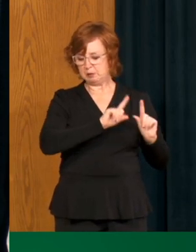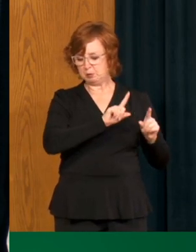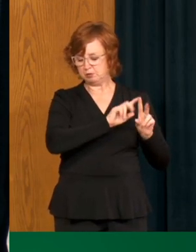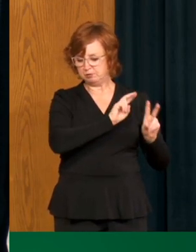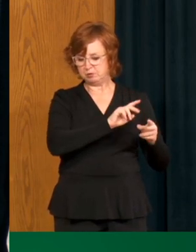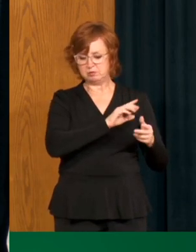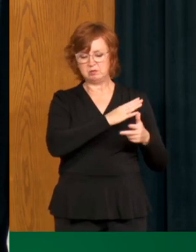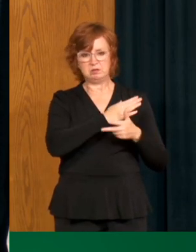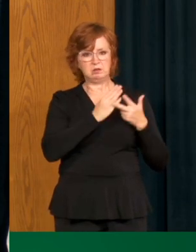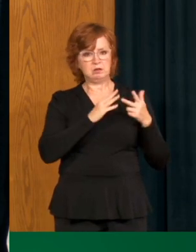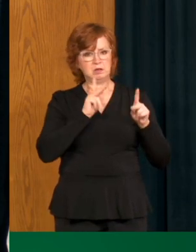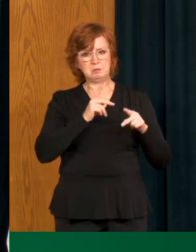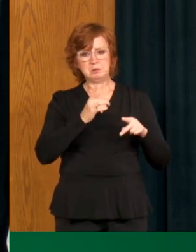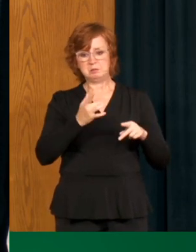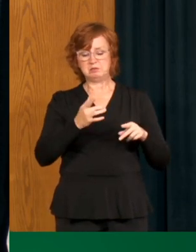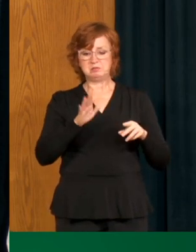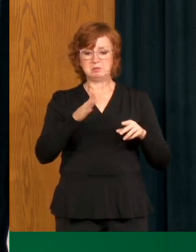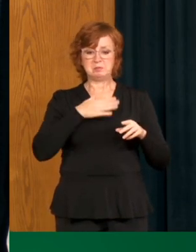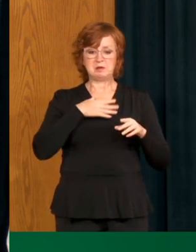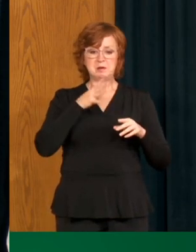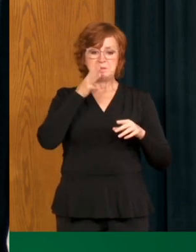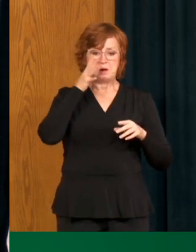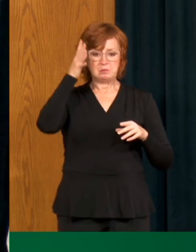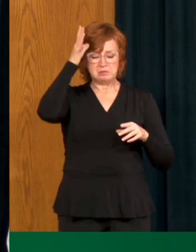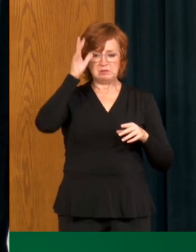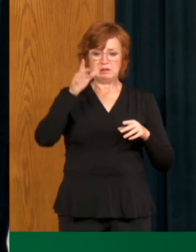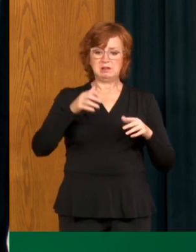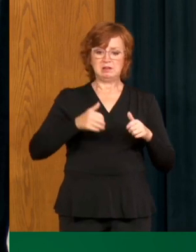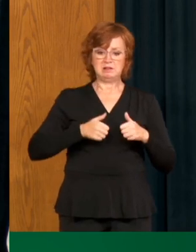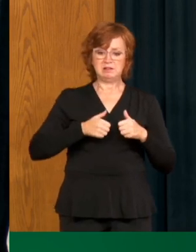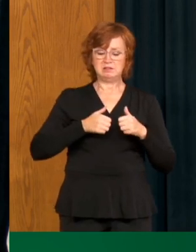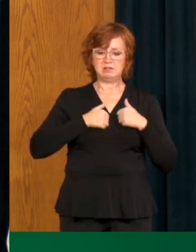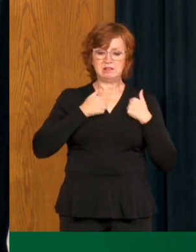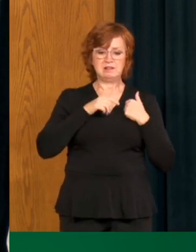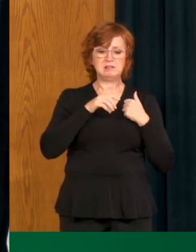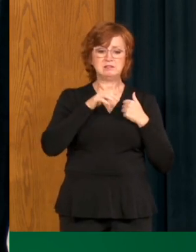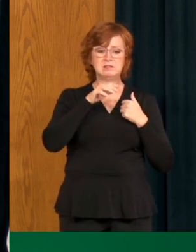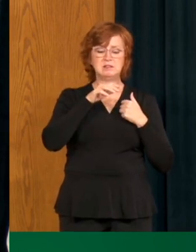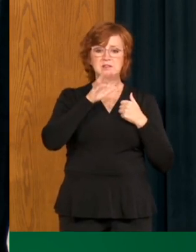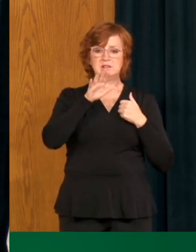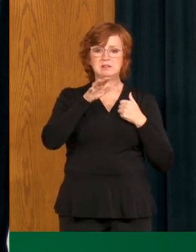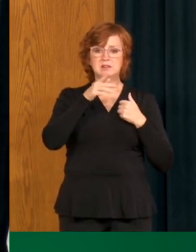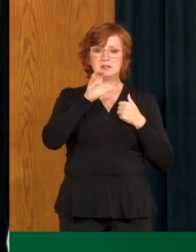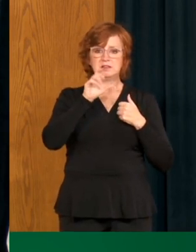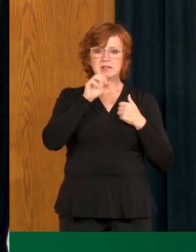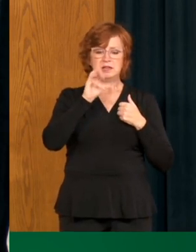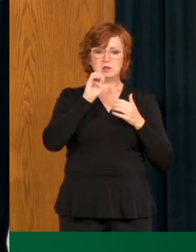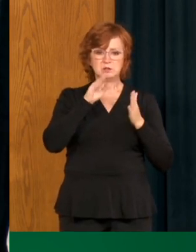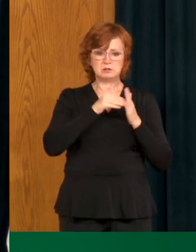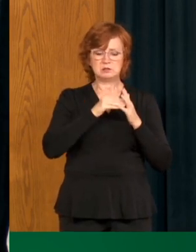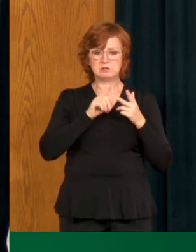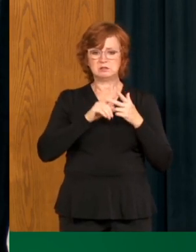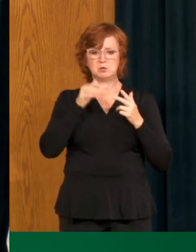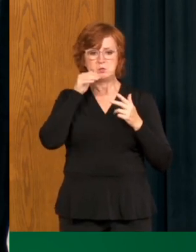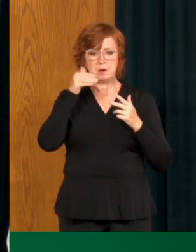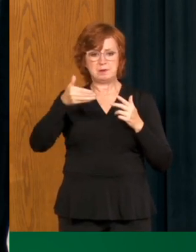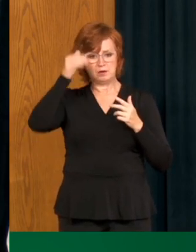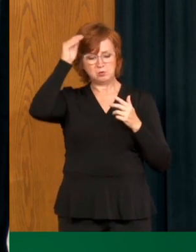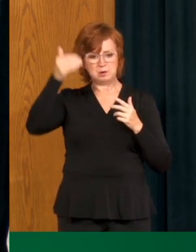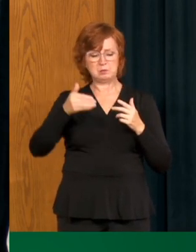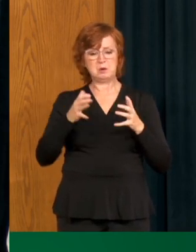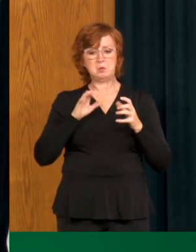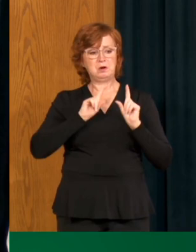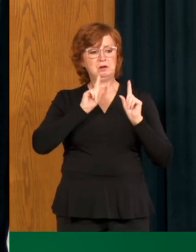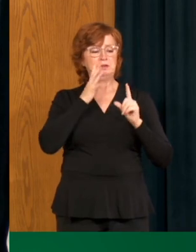their loved ones in long term care centres, their family in long term care centres. There are grandparents across this province that